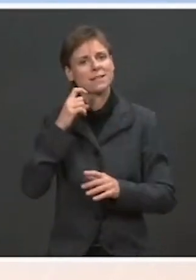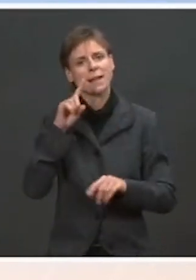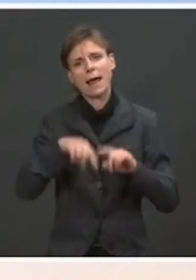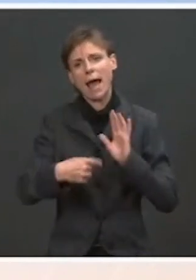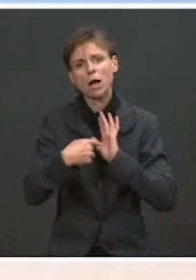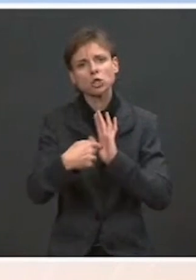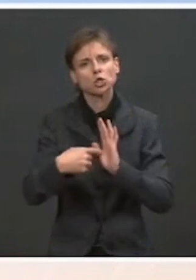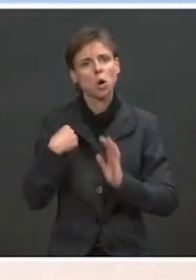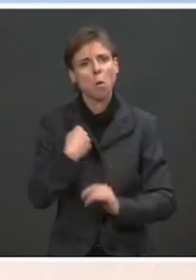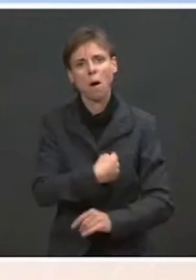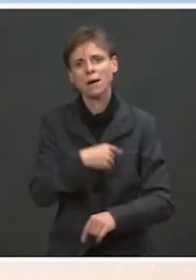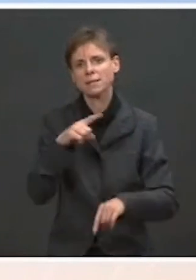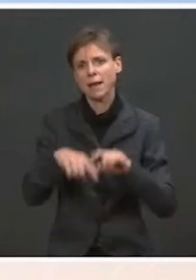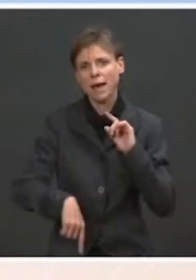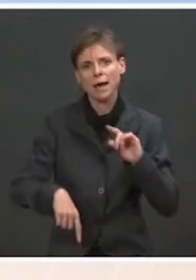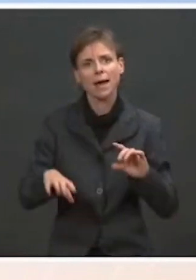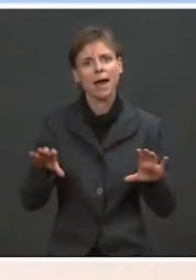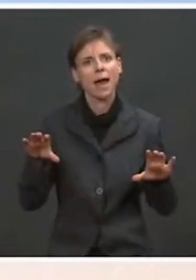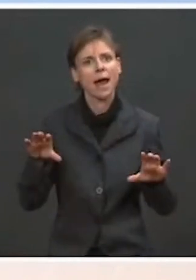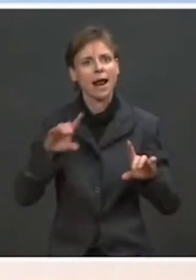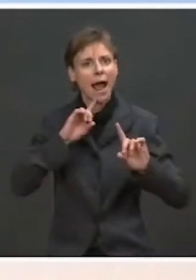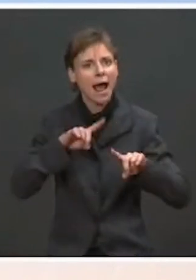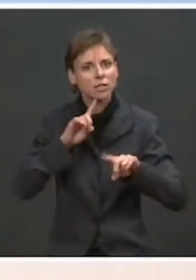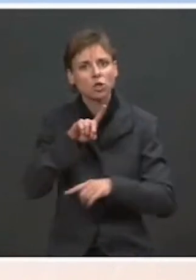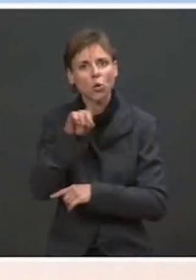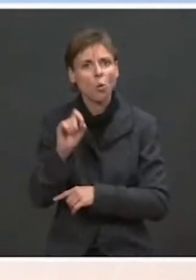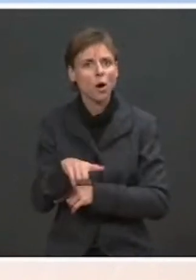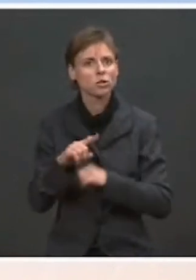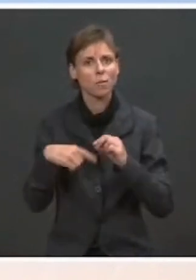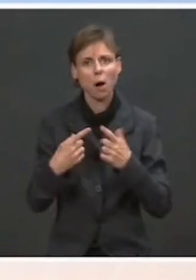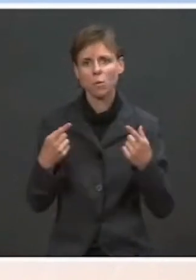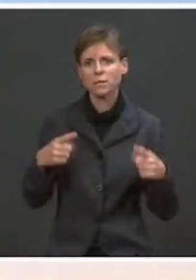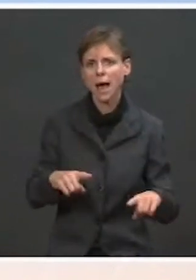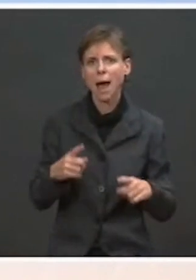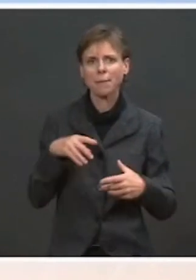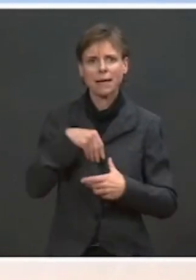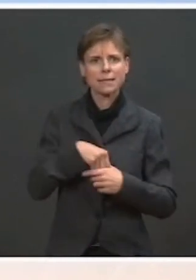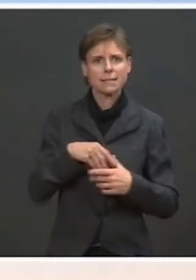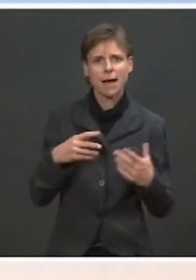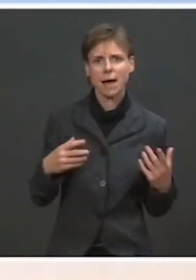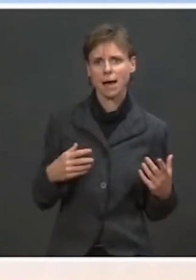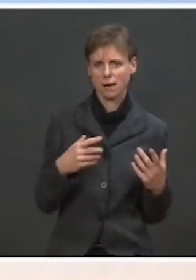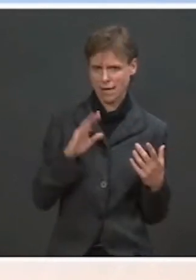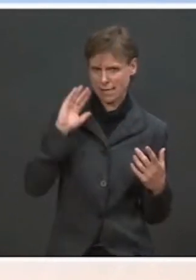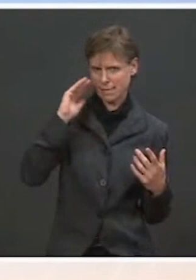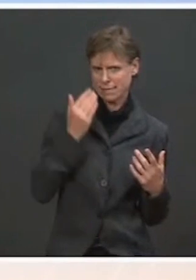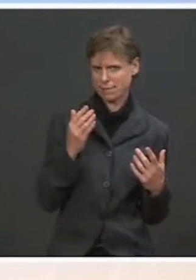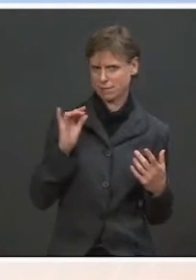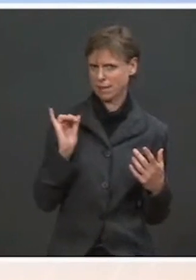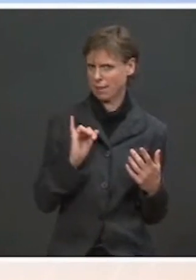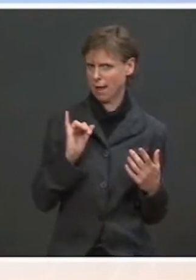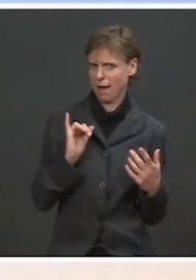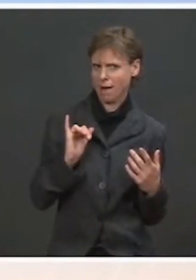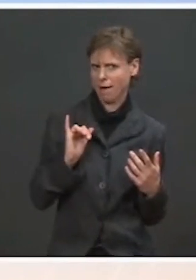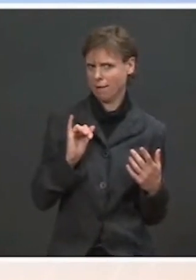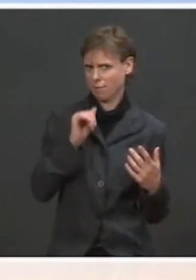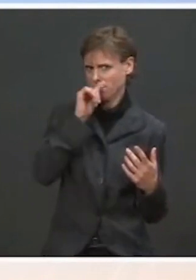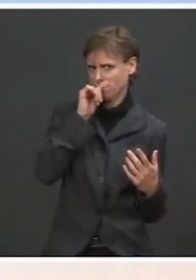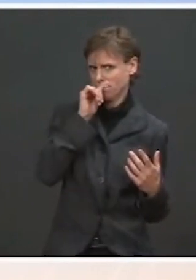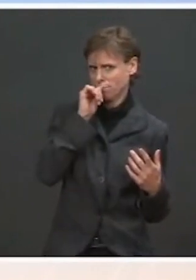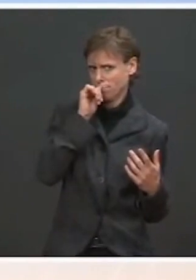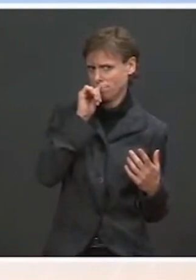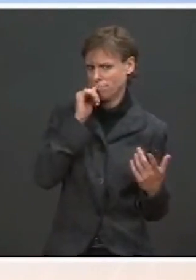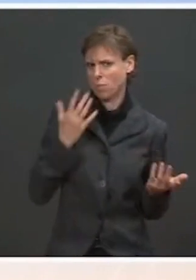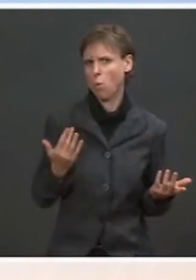can't do ride-alongs, they can't answer questions about what's happening inside. It certainly seems like there's an element of secrecy here. Why?